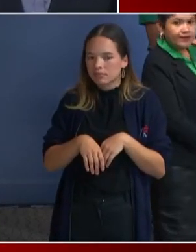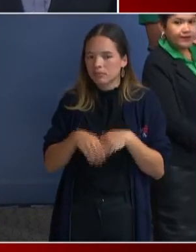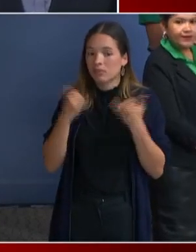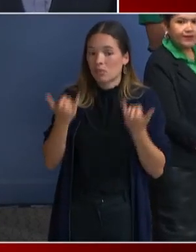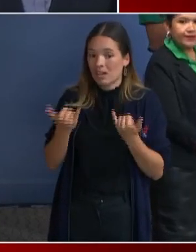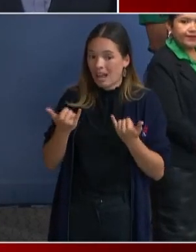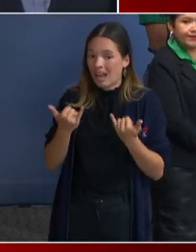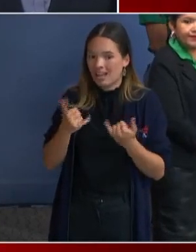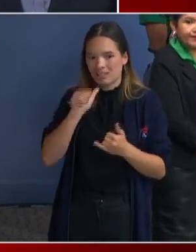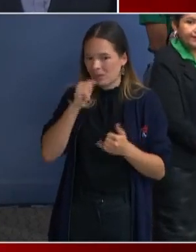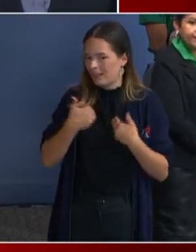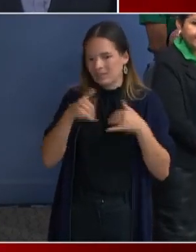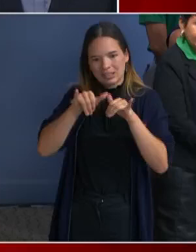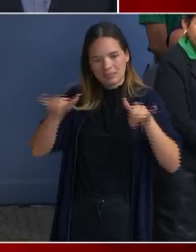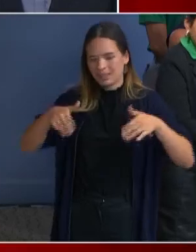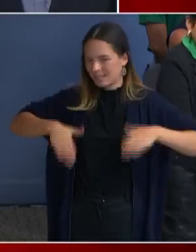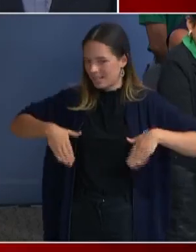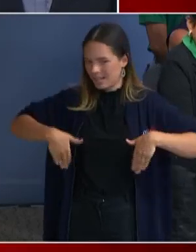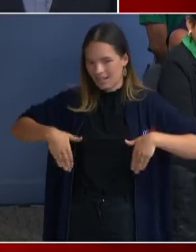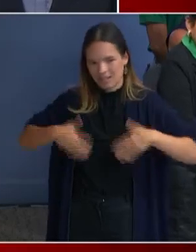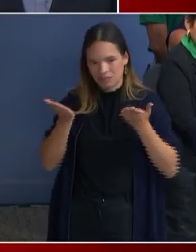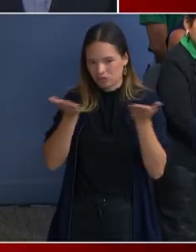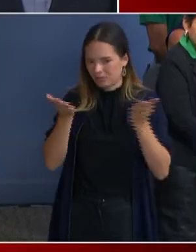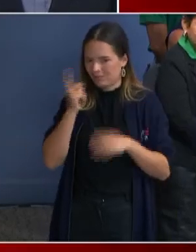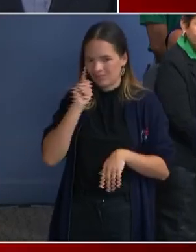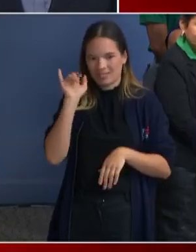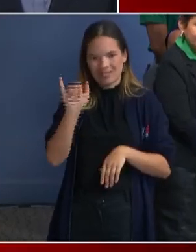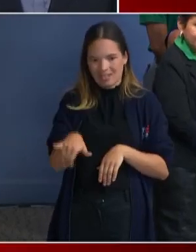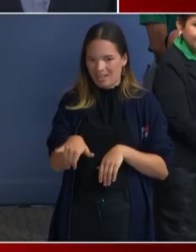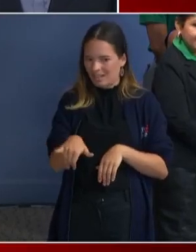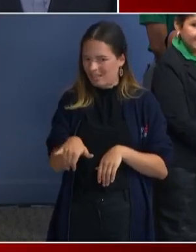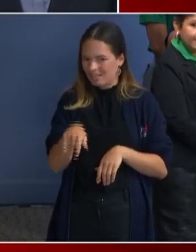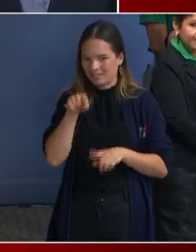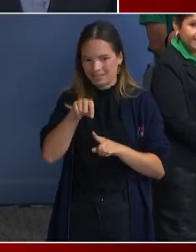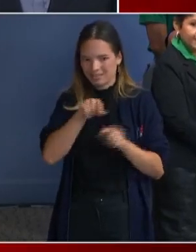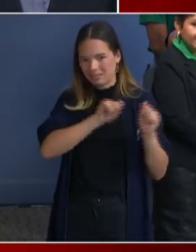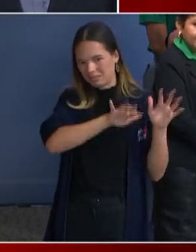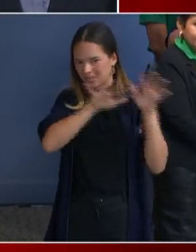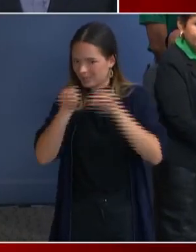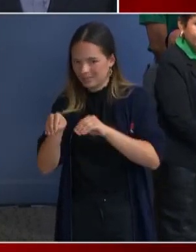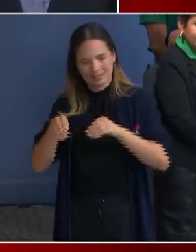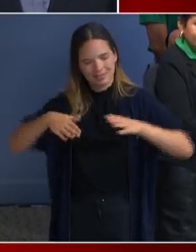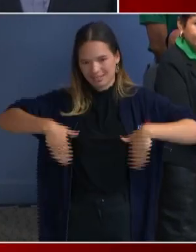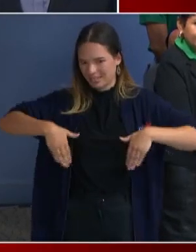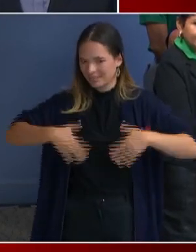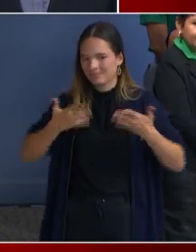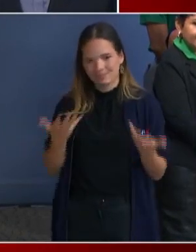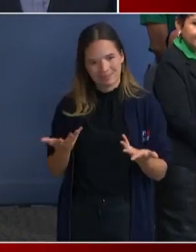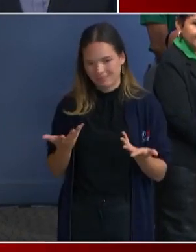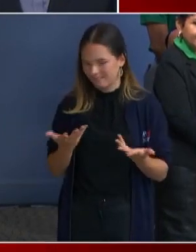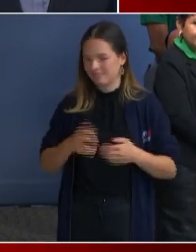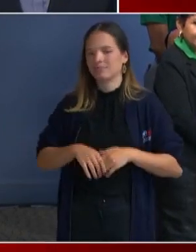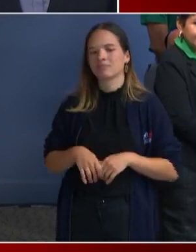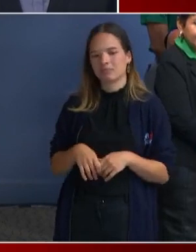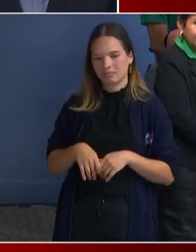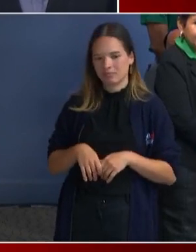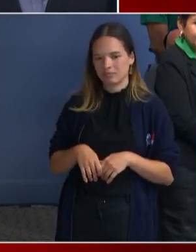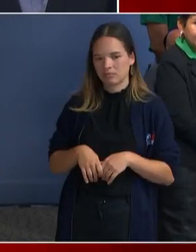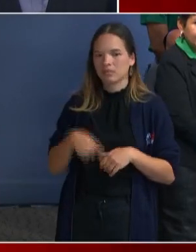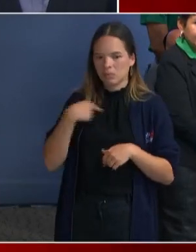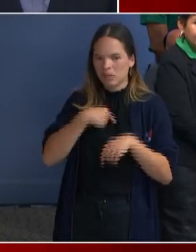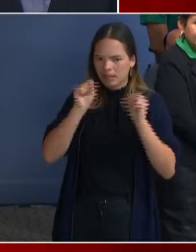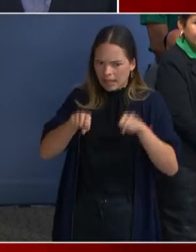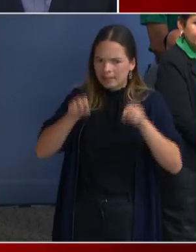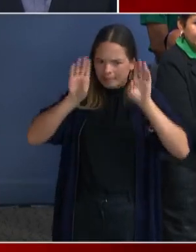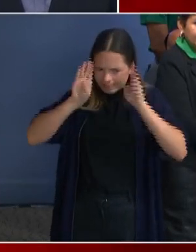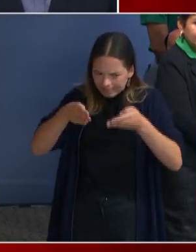focused on this population, our migrant population. Uh, and this allows us to streamline those services, uh, while at